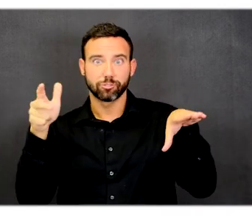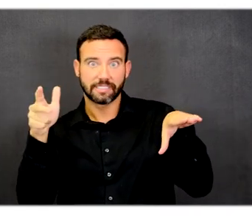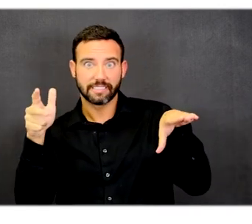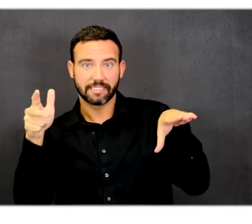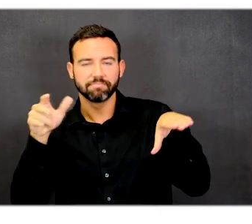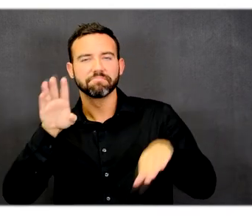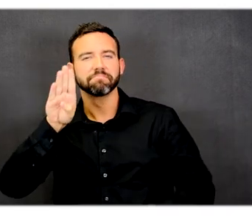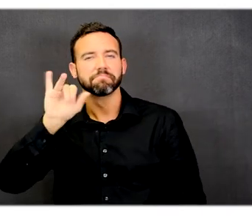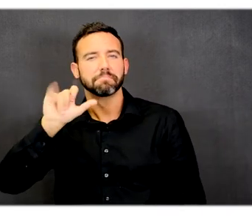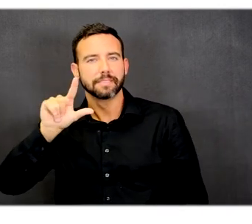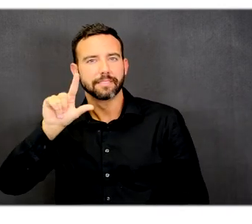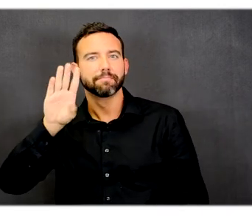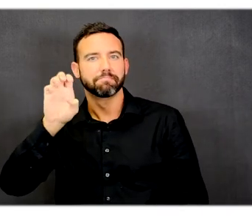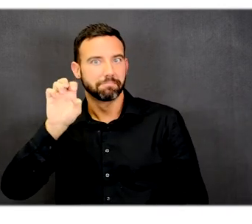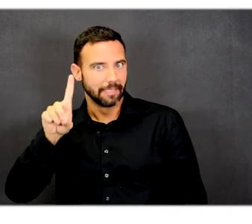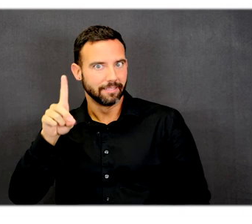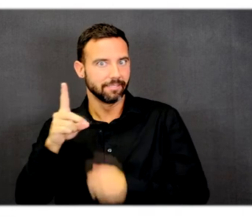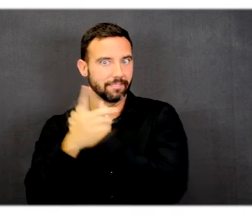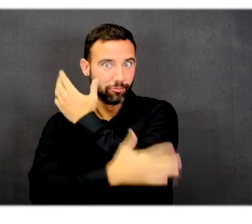Country.